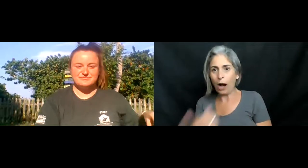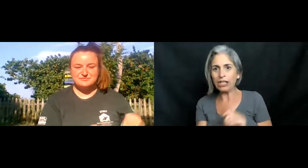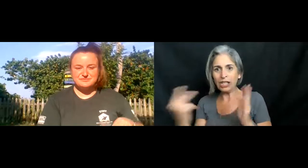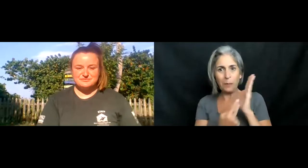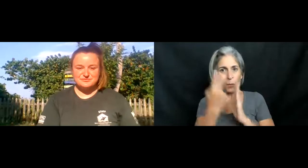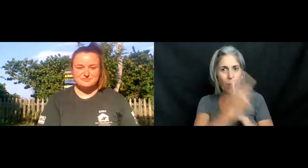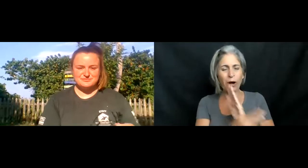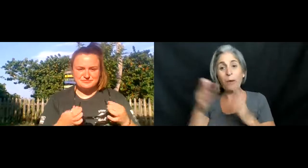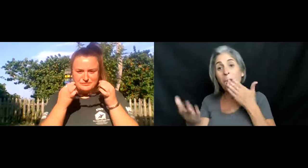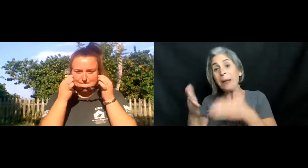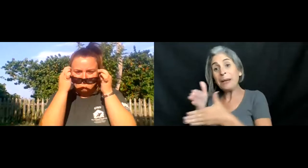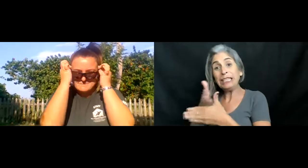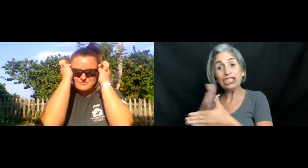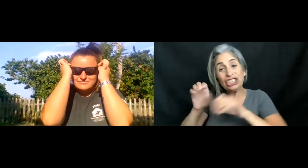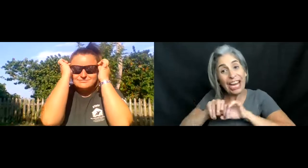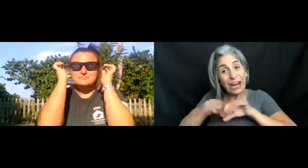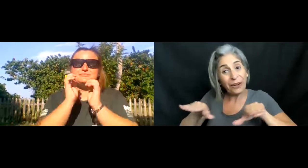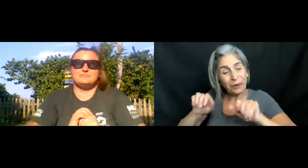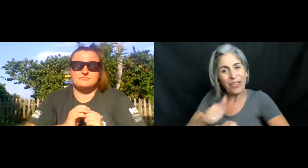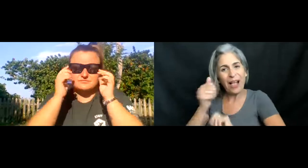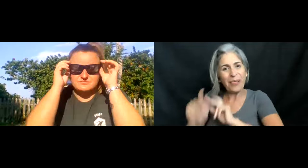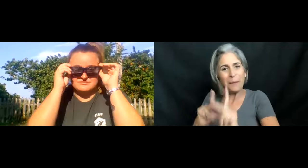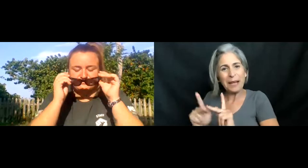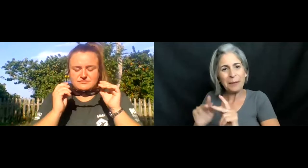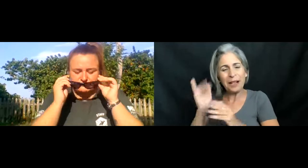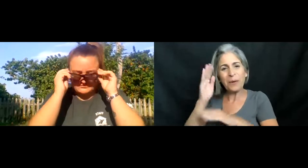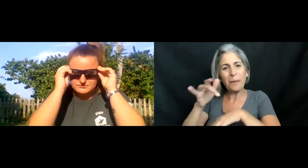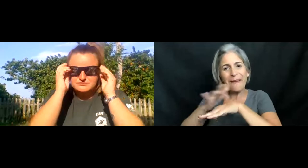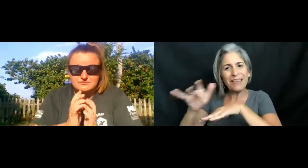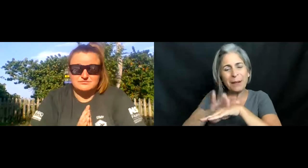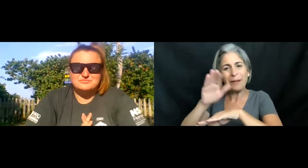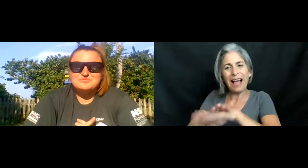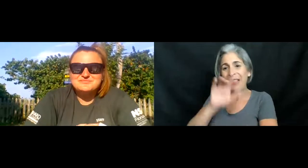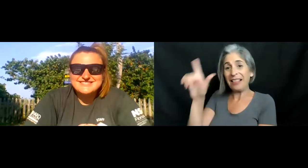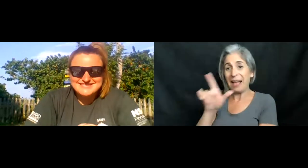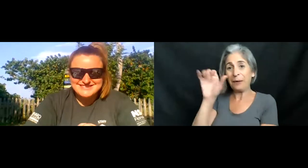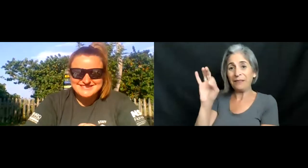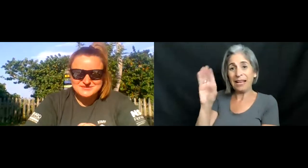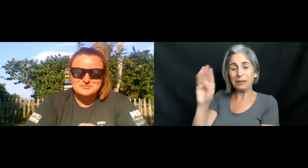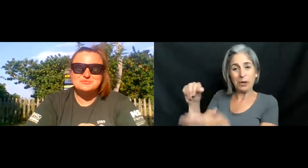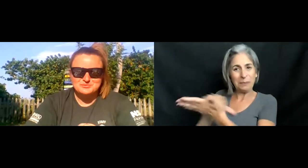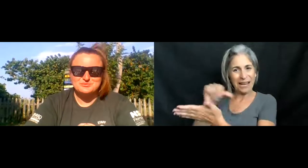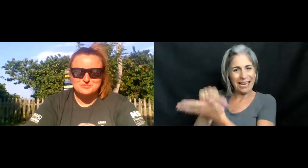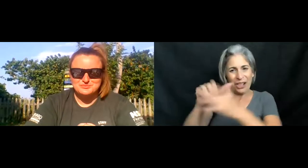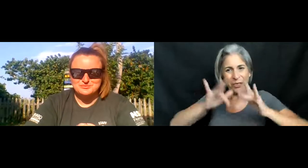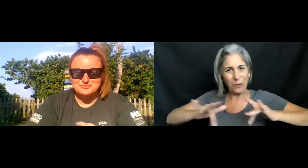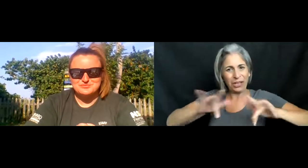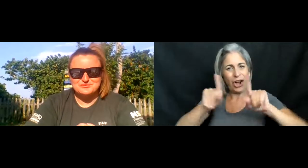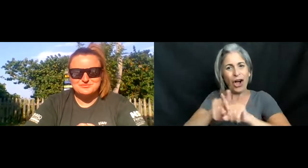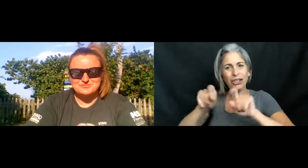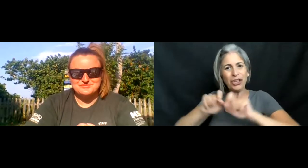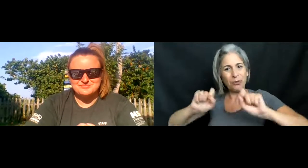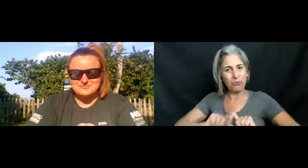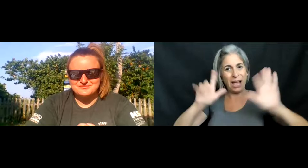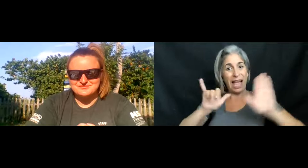or sharing it with other people, it'll be available on the library's Facebook page. And the recording will also be posted on our YouTube